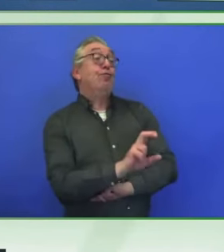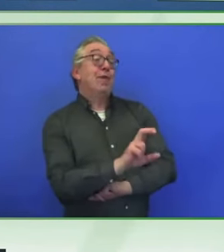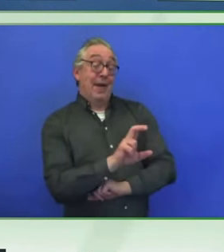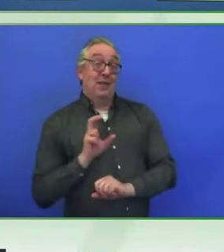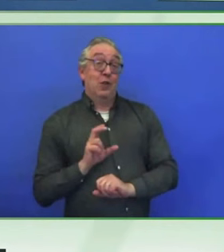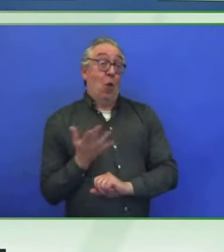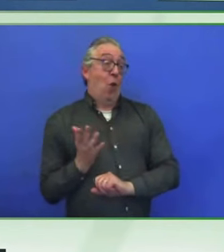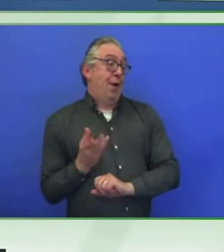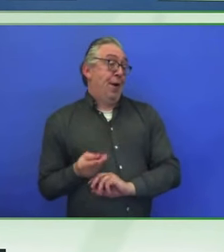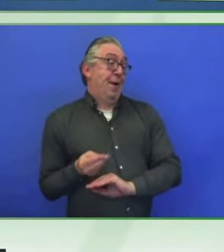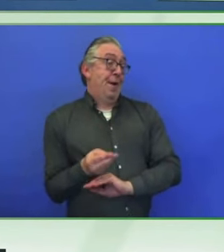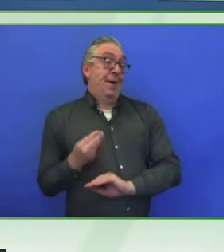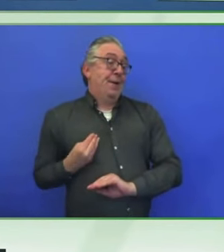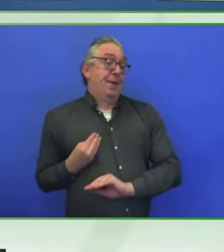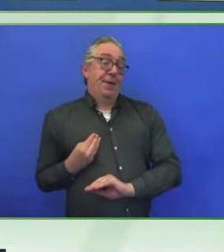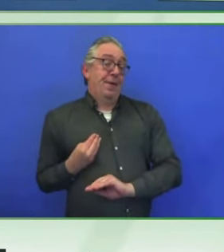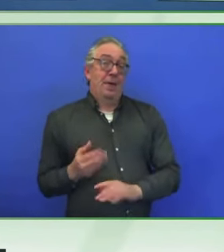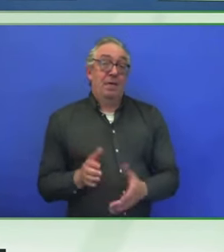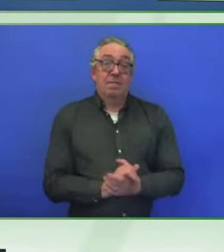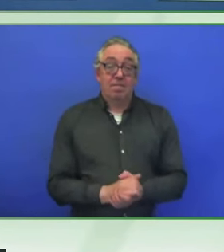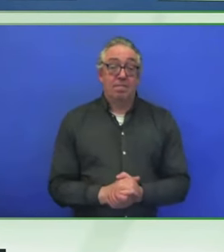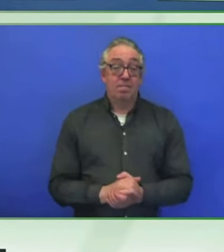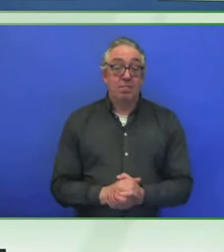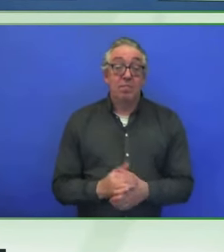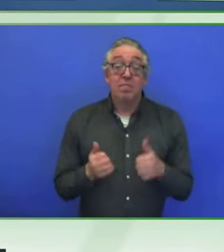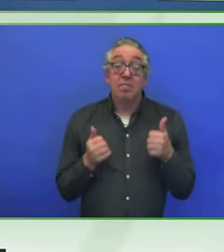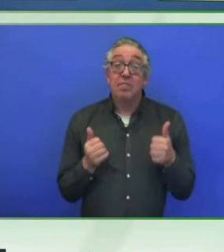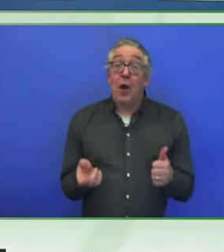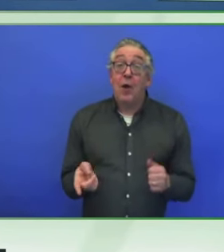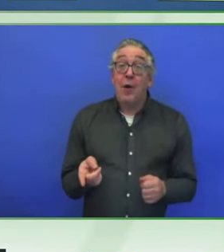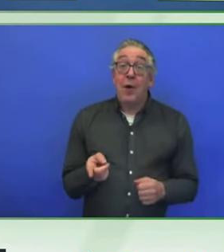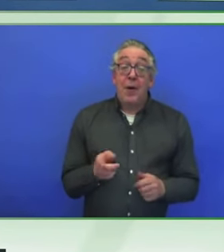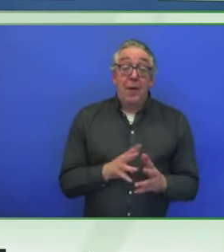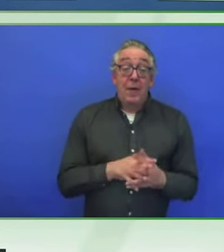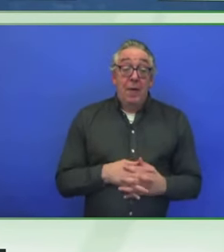Please. Yep. Okay. Thank you. Uh,